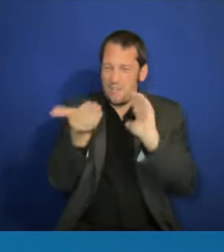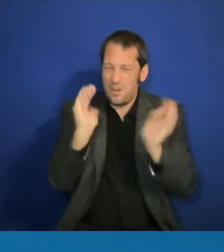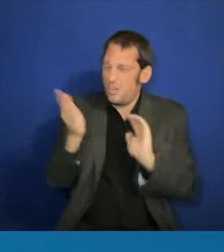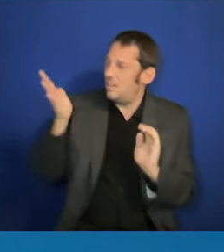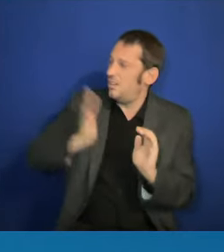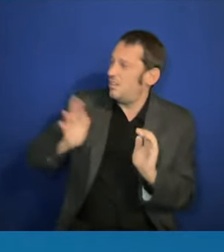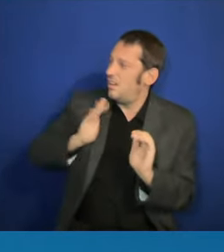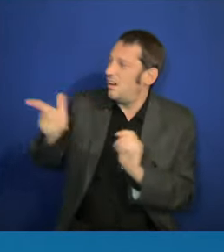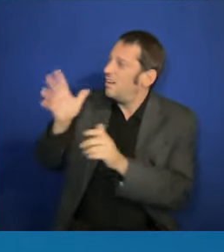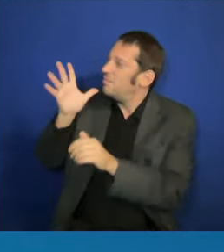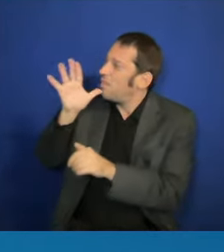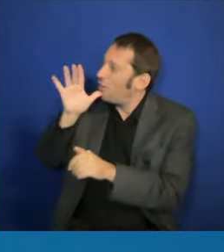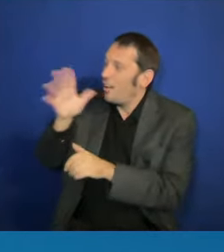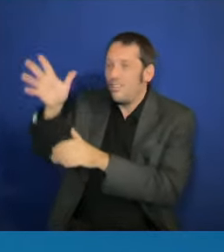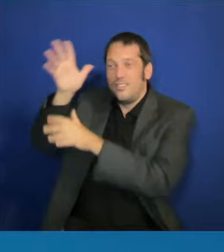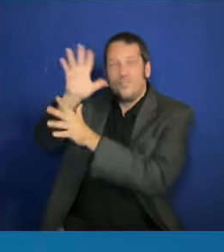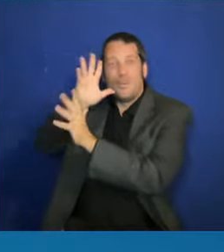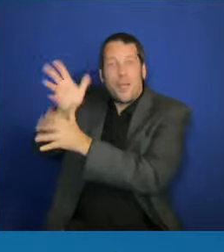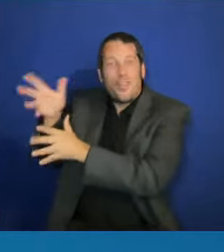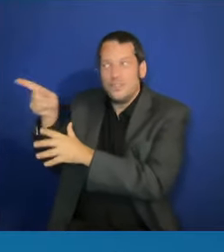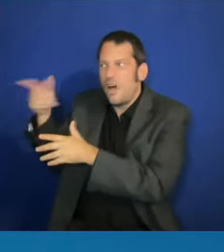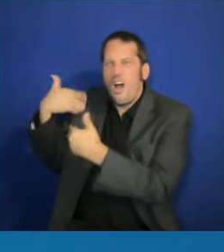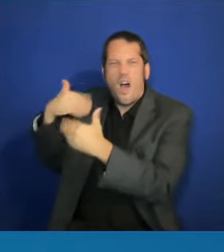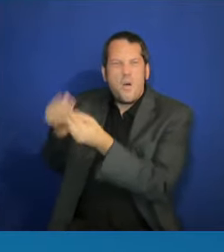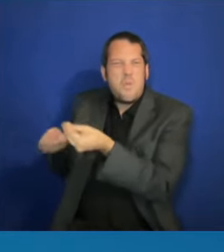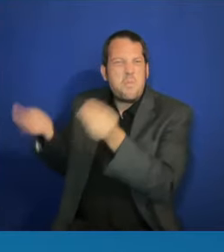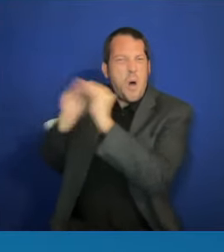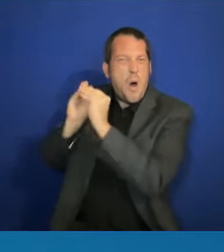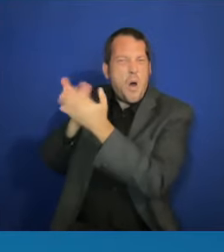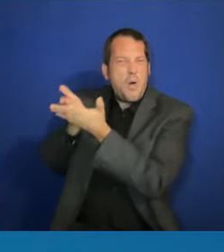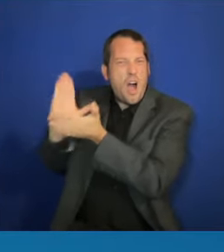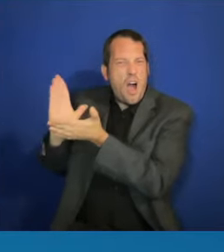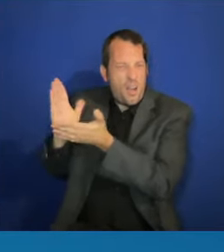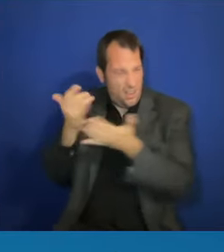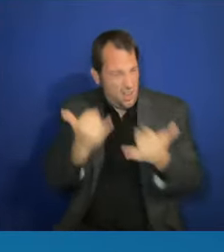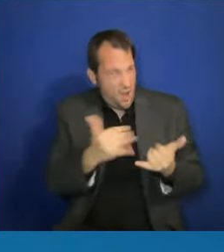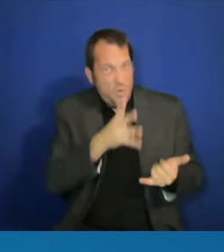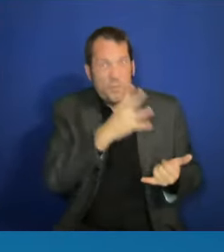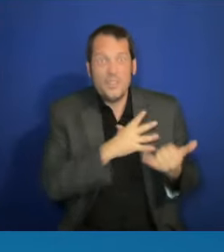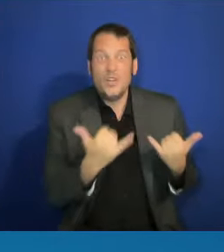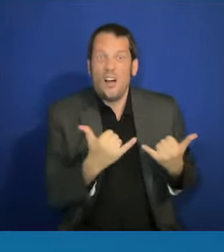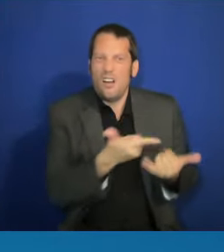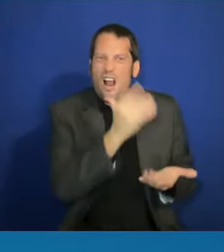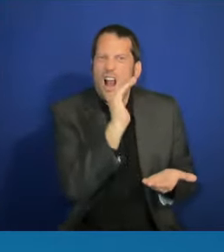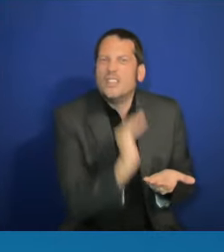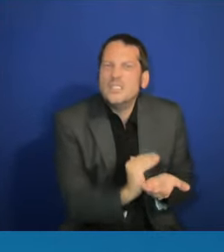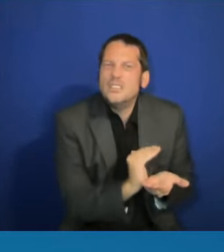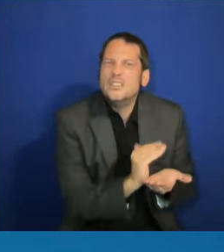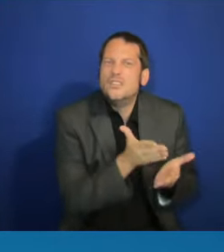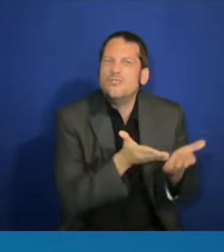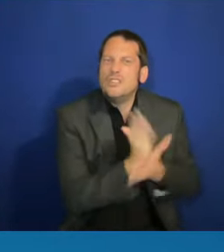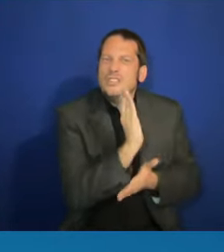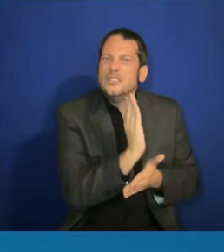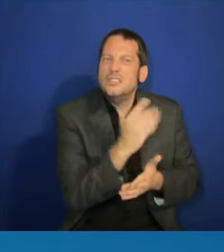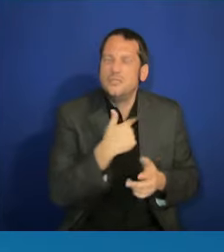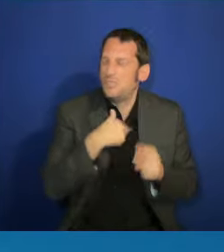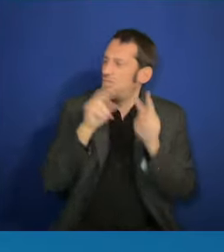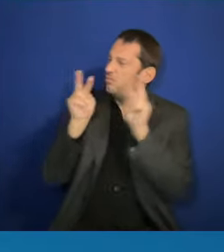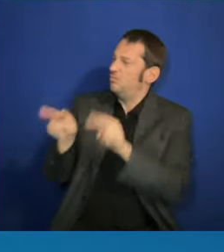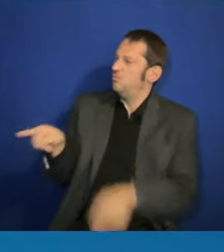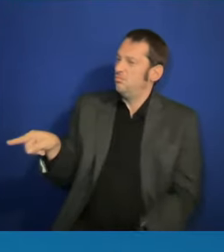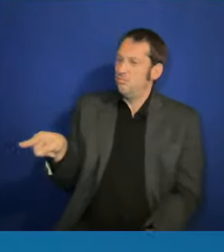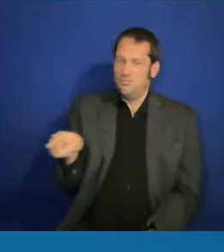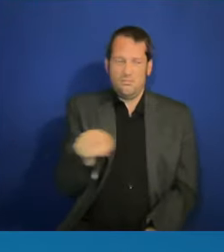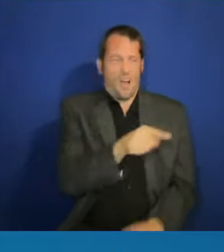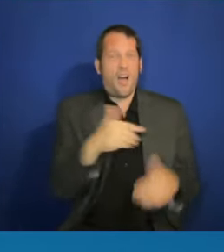When I look at who our young leaders are, they are so clear about what is at stake, and they are prepared